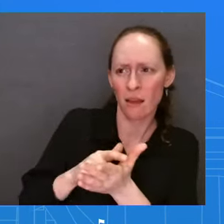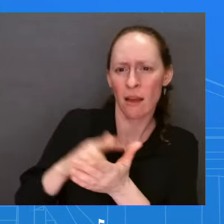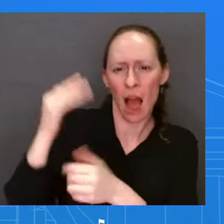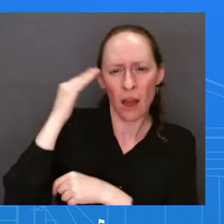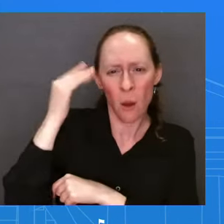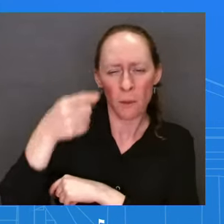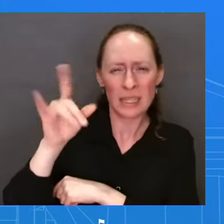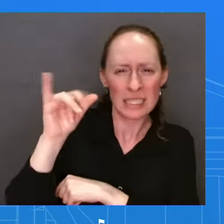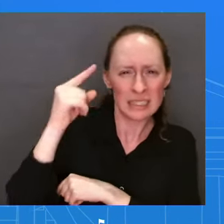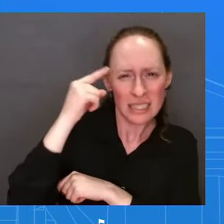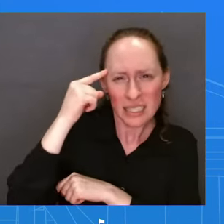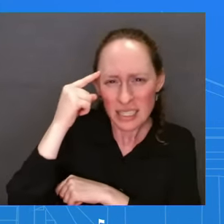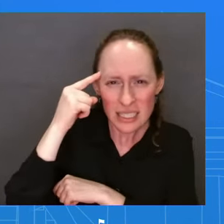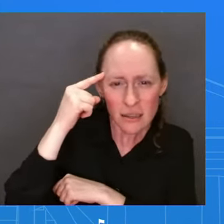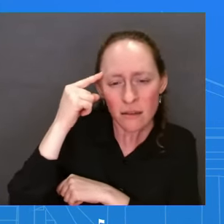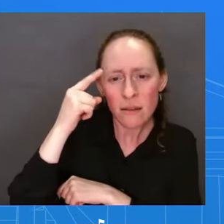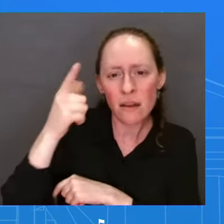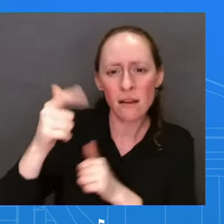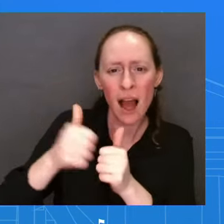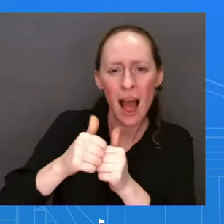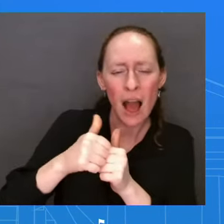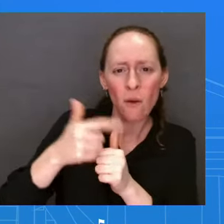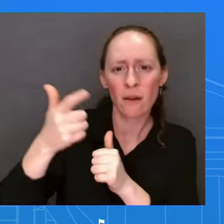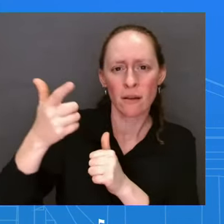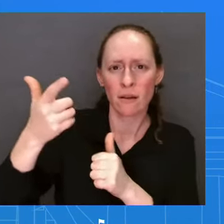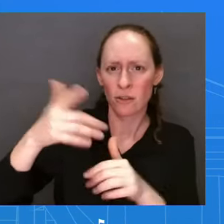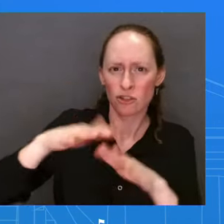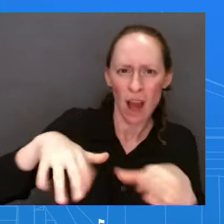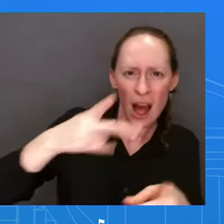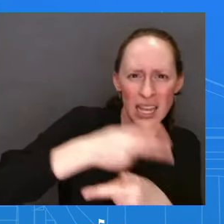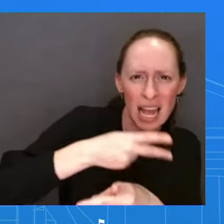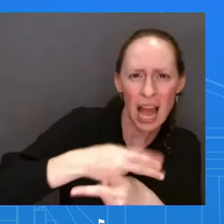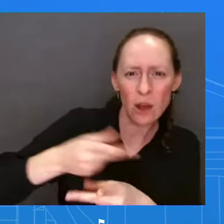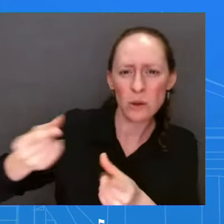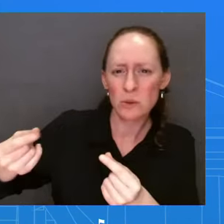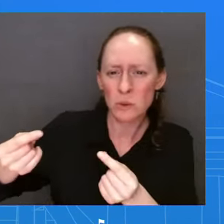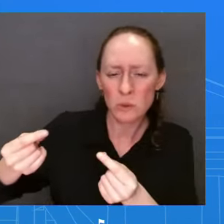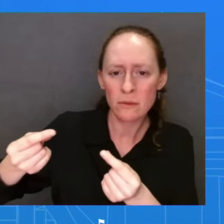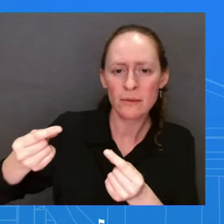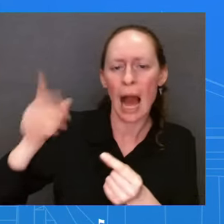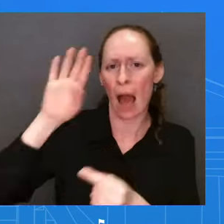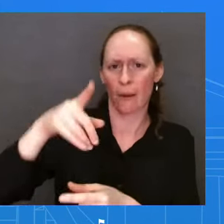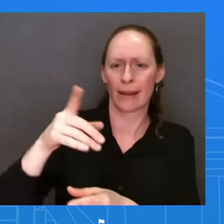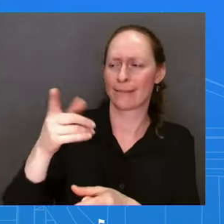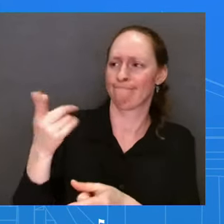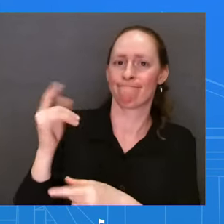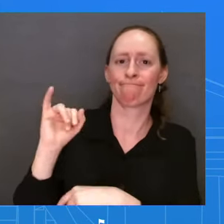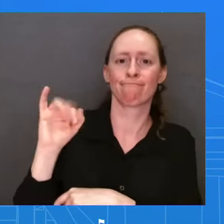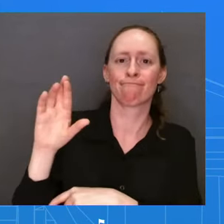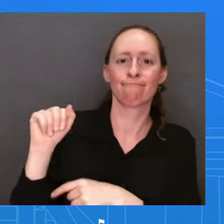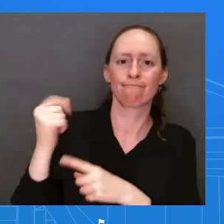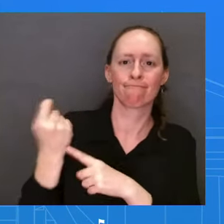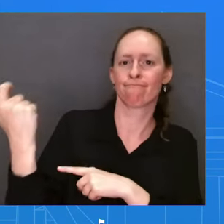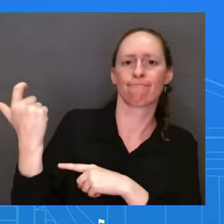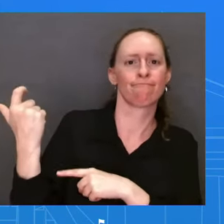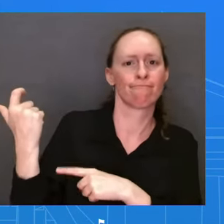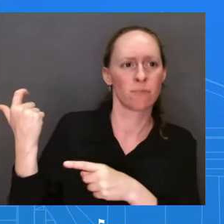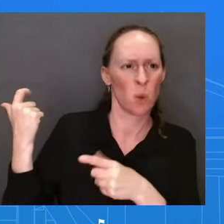Can you talk about where you are on that in terms of attaching legislation, child care legislation you already have passed?